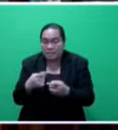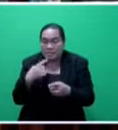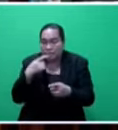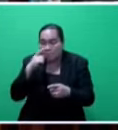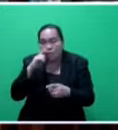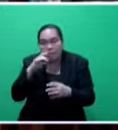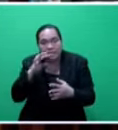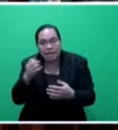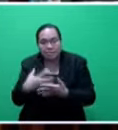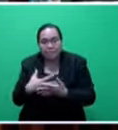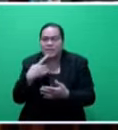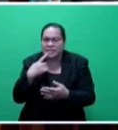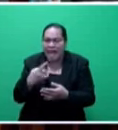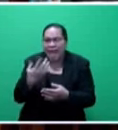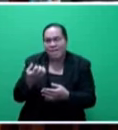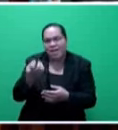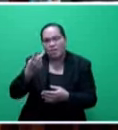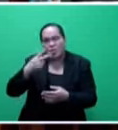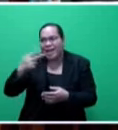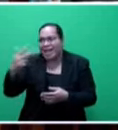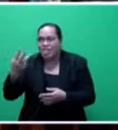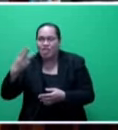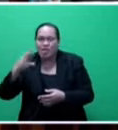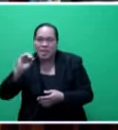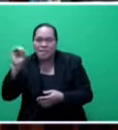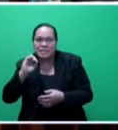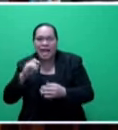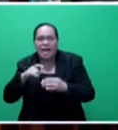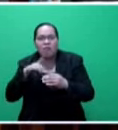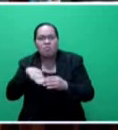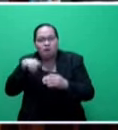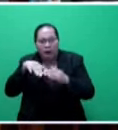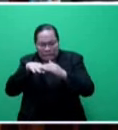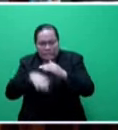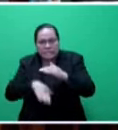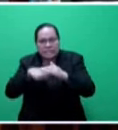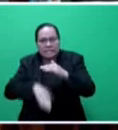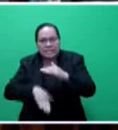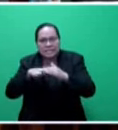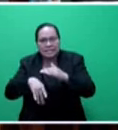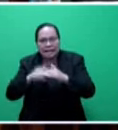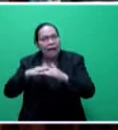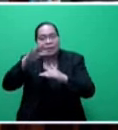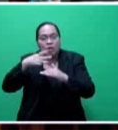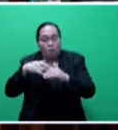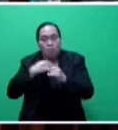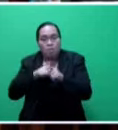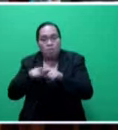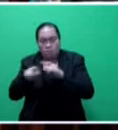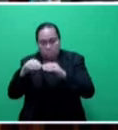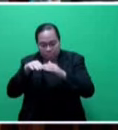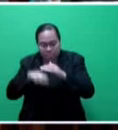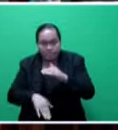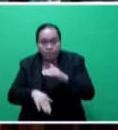we have about 28 to 30 percent of the households below the poverty line, we could see, Mr. Speaker, in the next six months, you know,